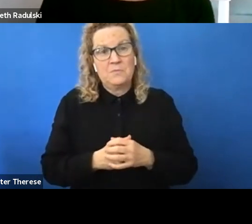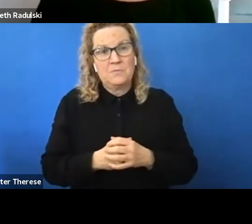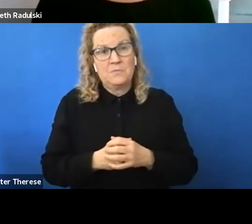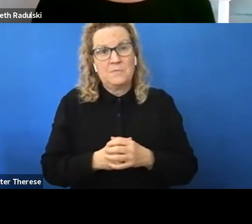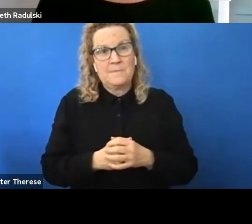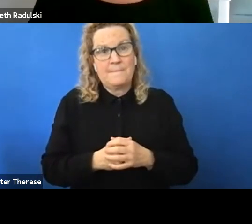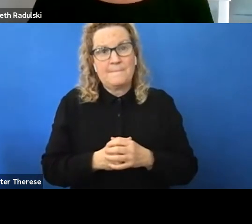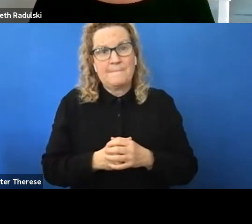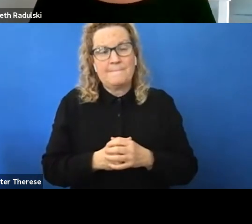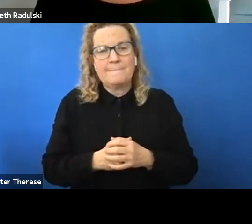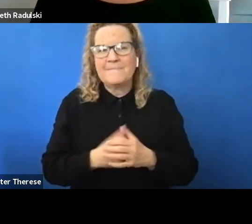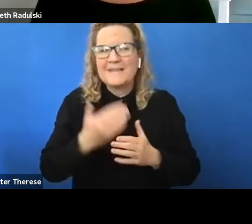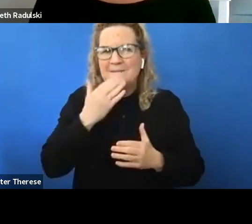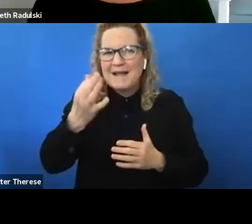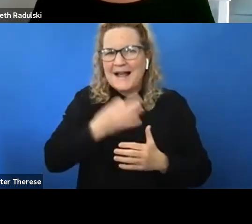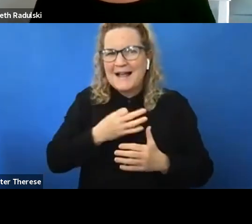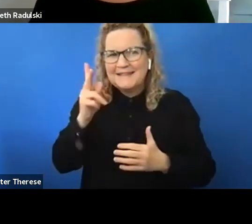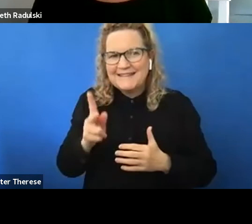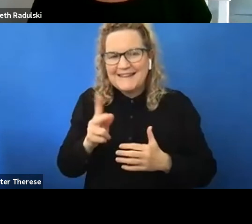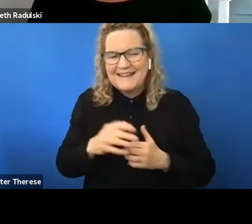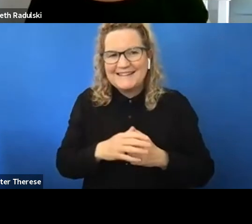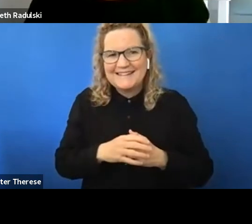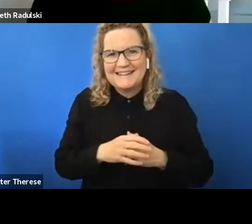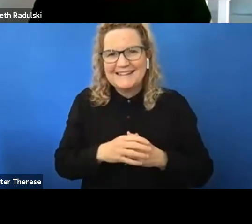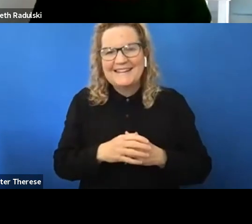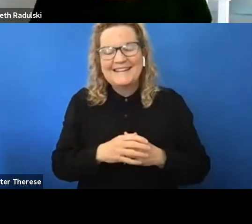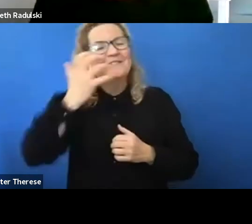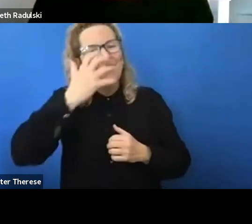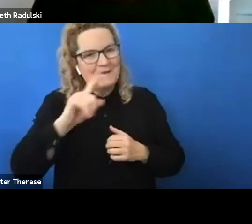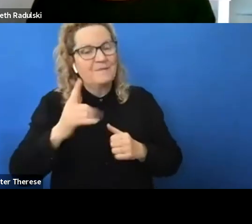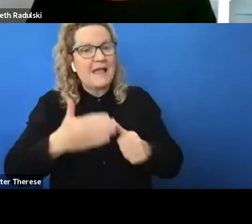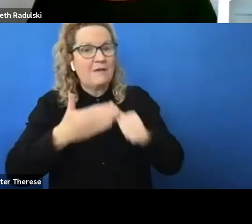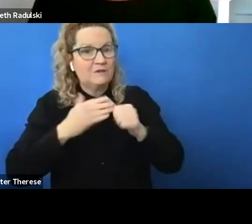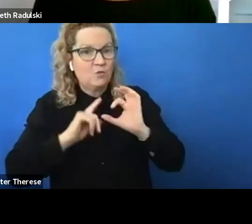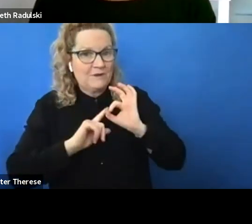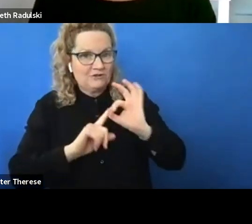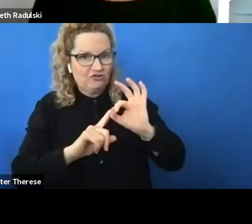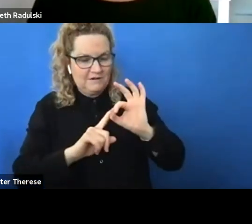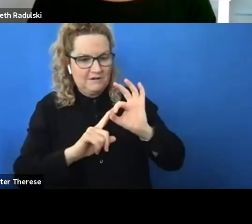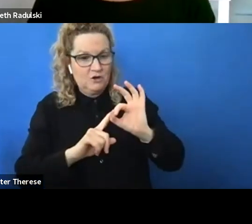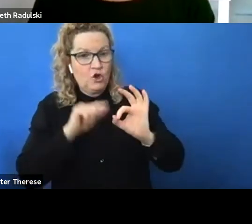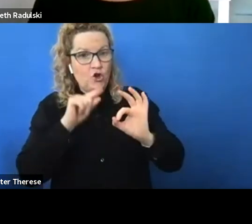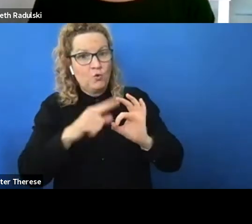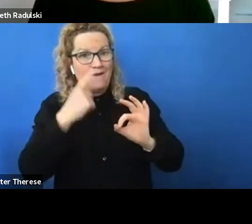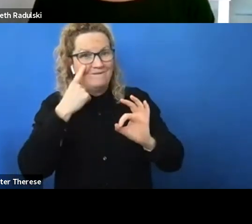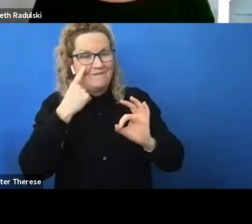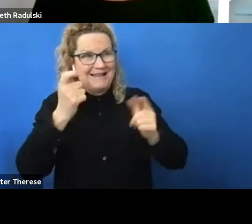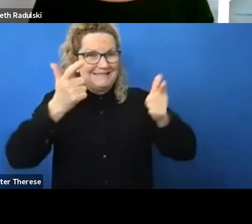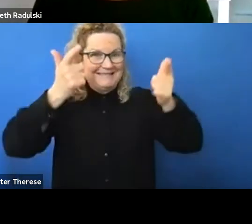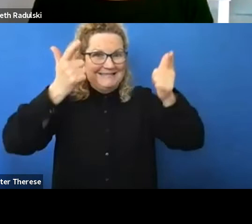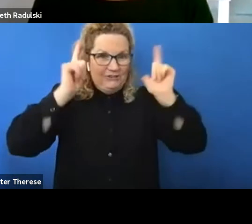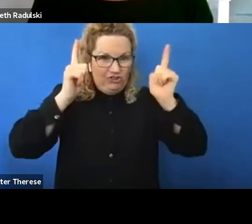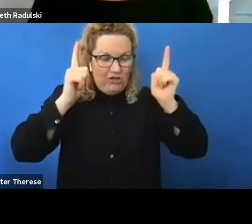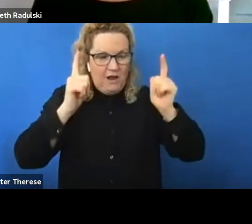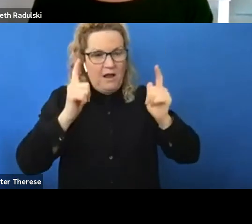can you ask the question again please i'm sorry so the original question was have you found that academics or teachers